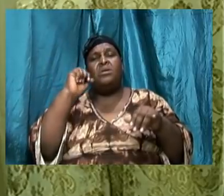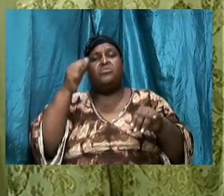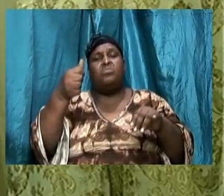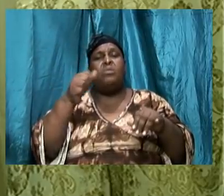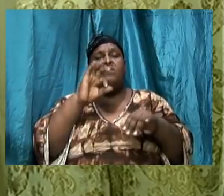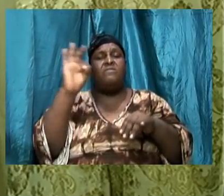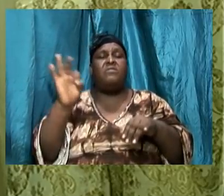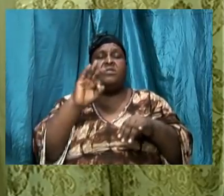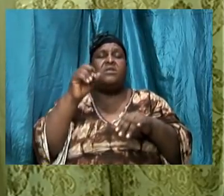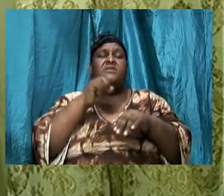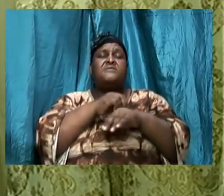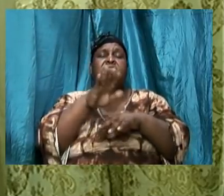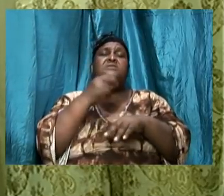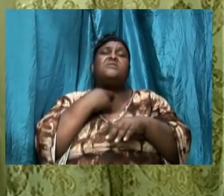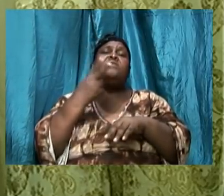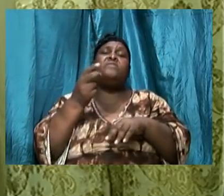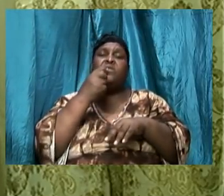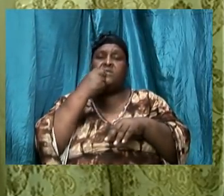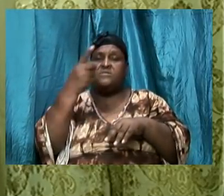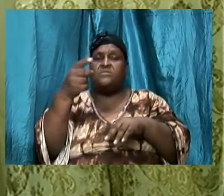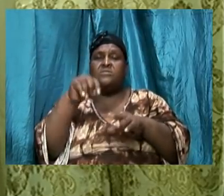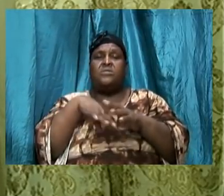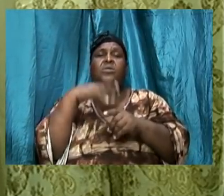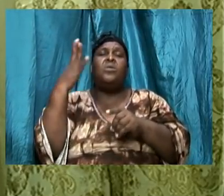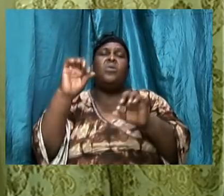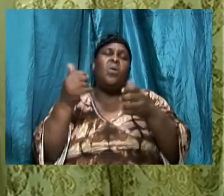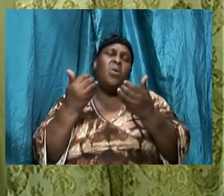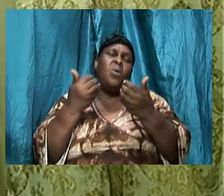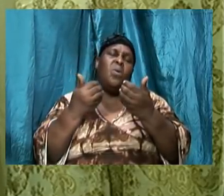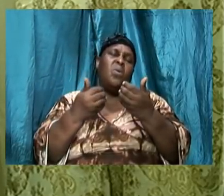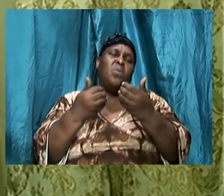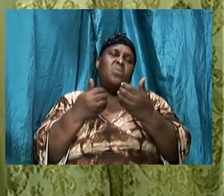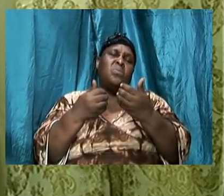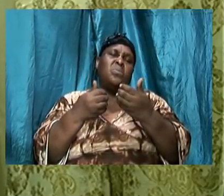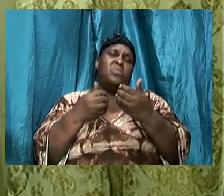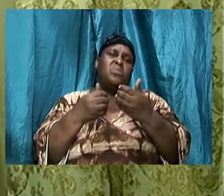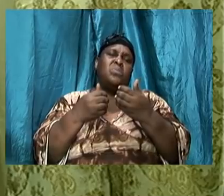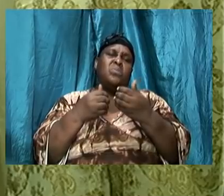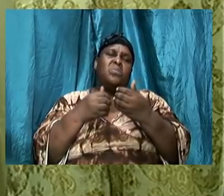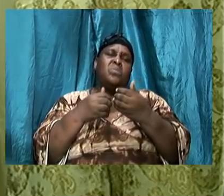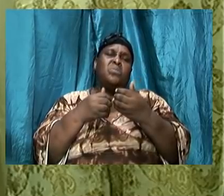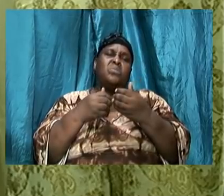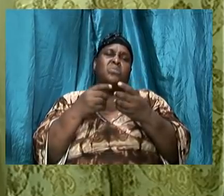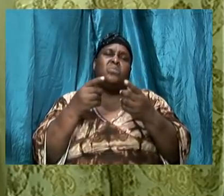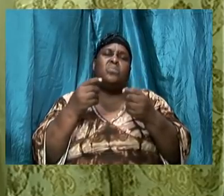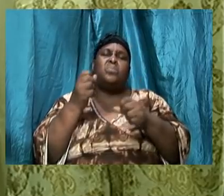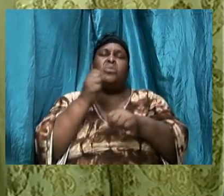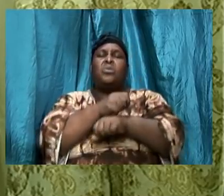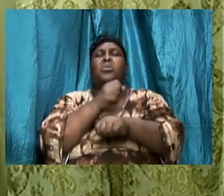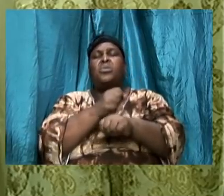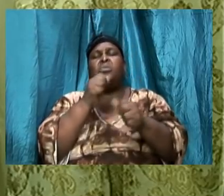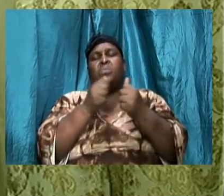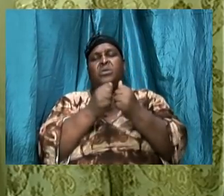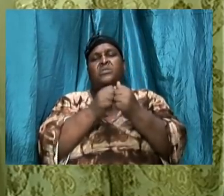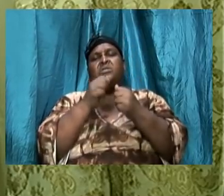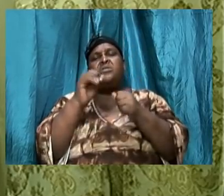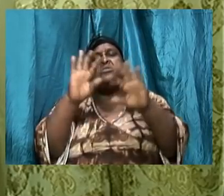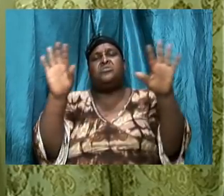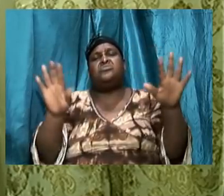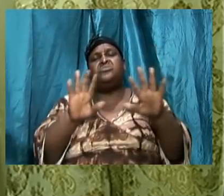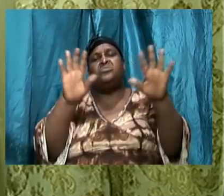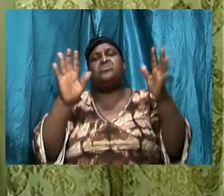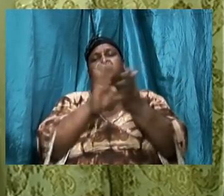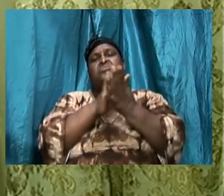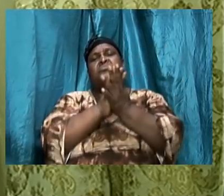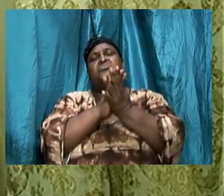send a voice note out so that we know how we are going to treat with Sunday school for the rest of